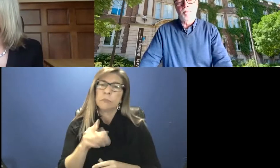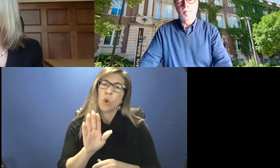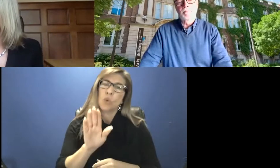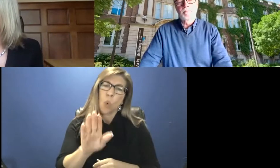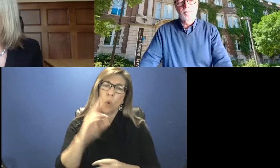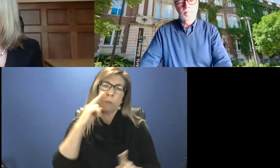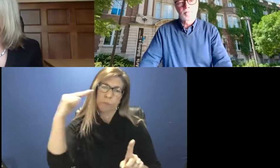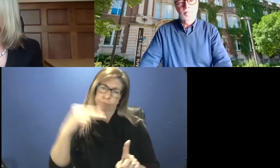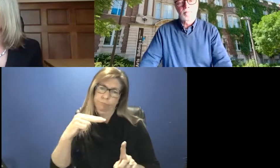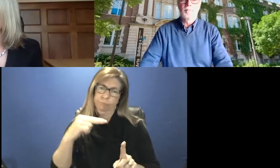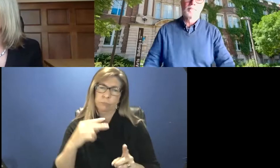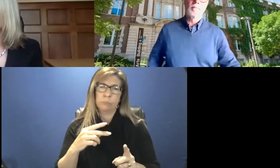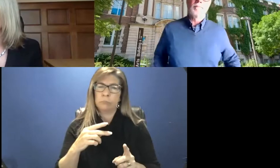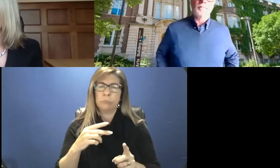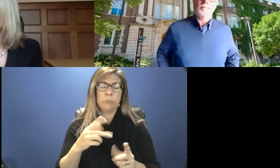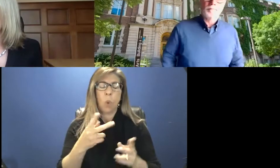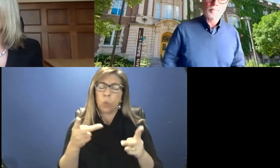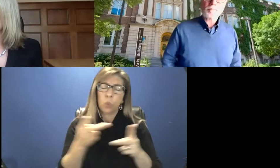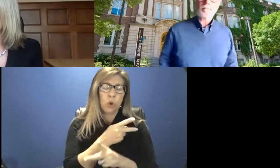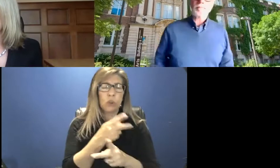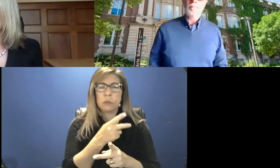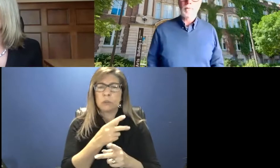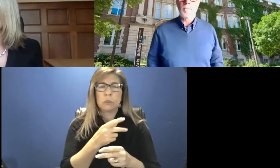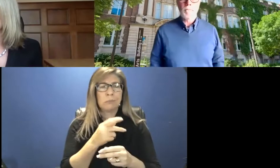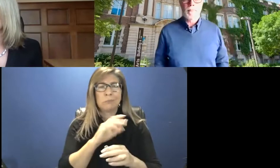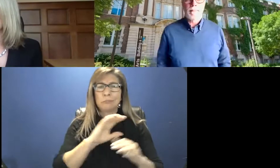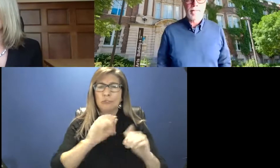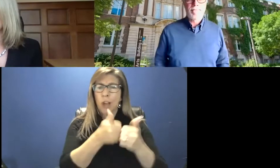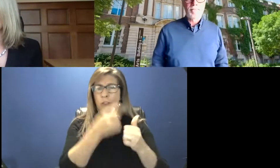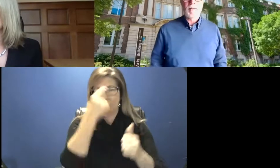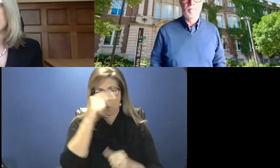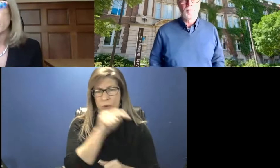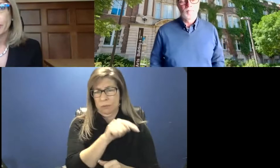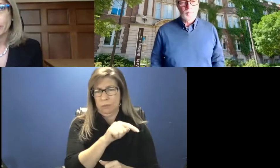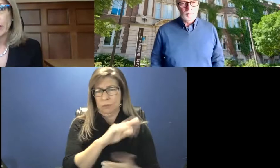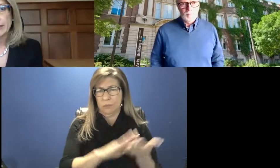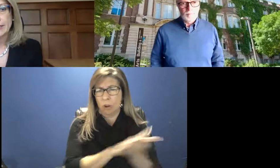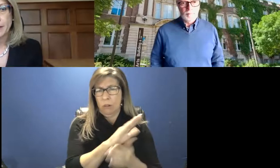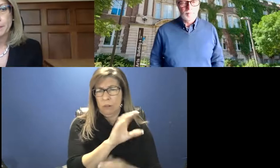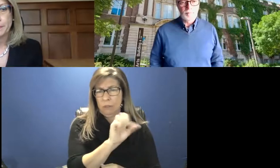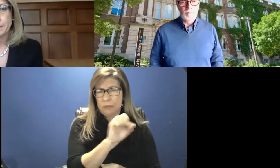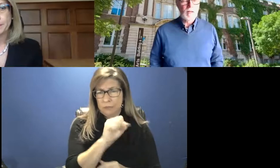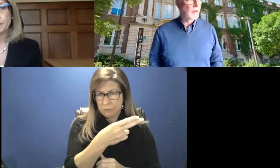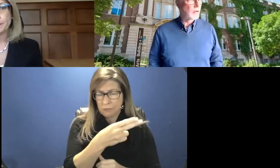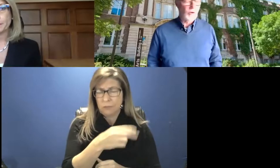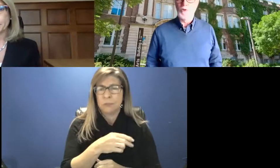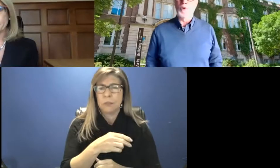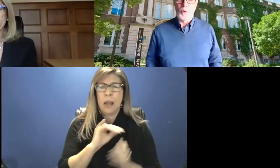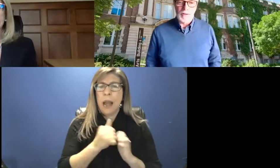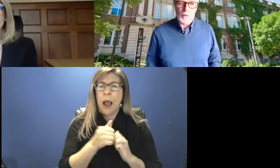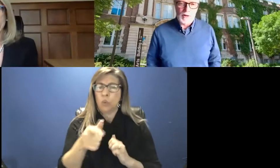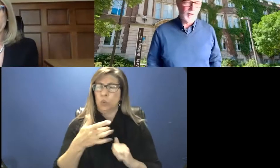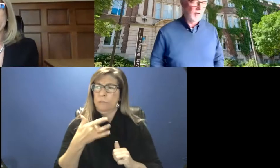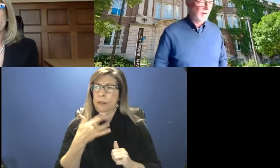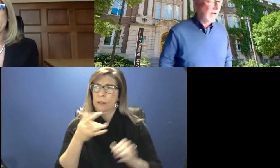challenges for the college over the next couple of years and how you envision mitigating the risk. So